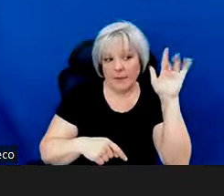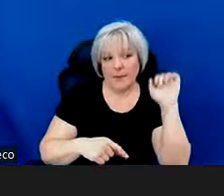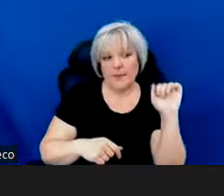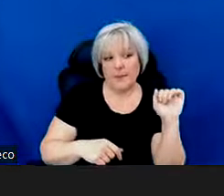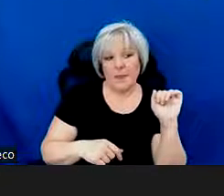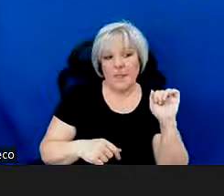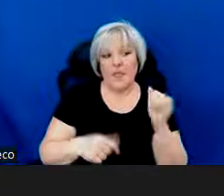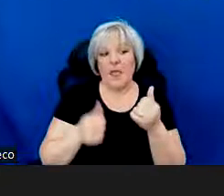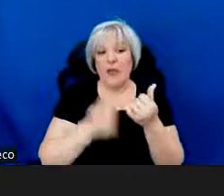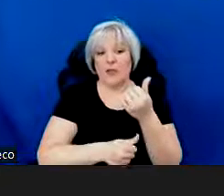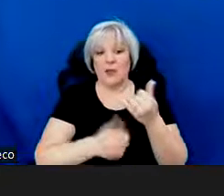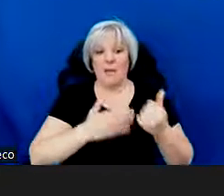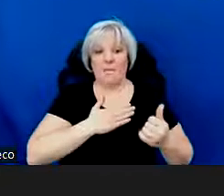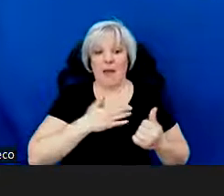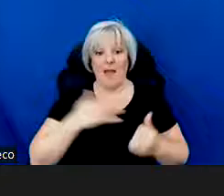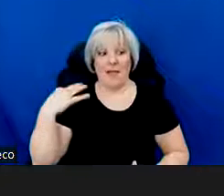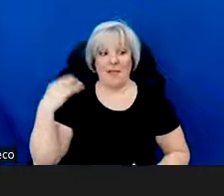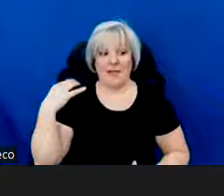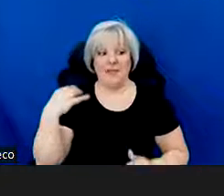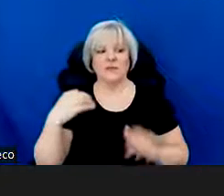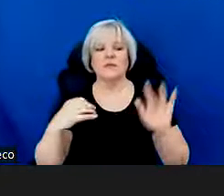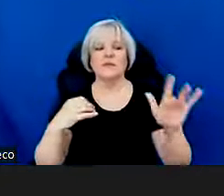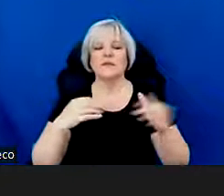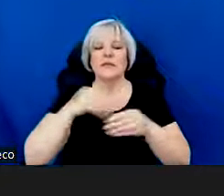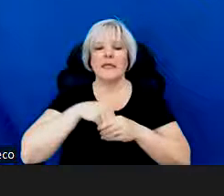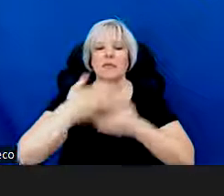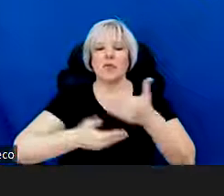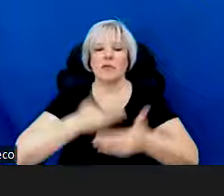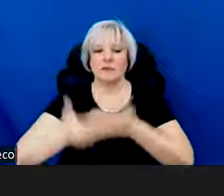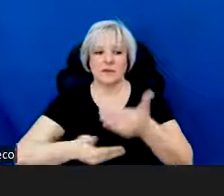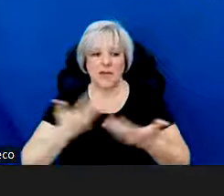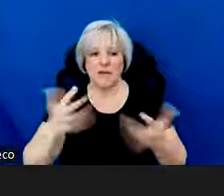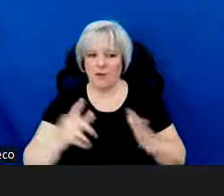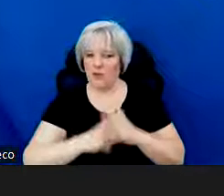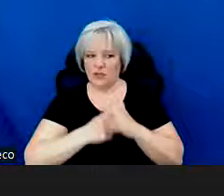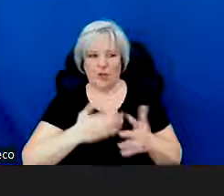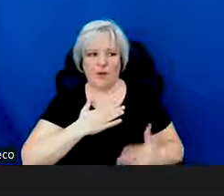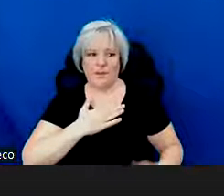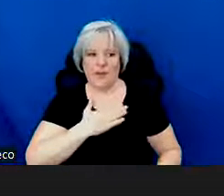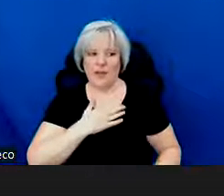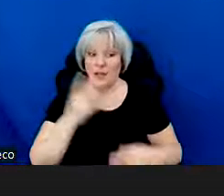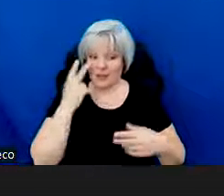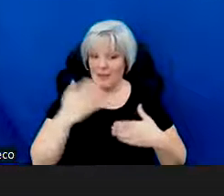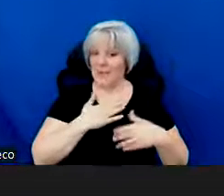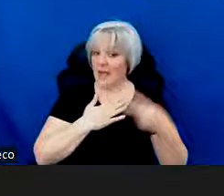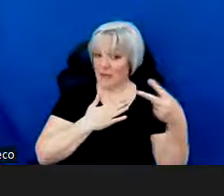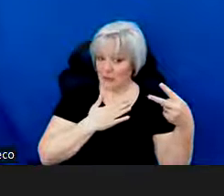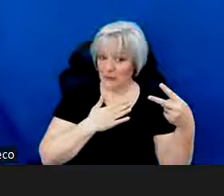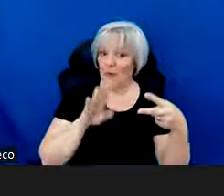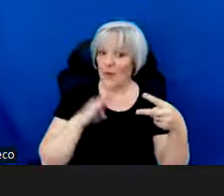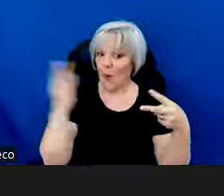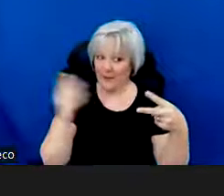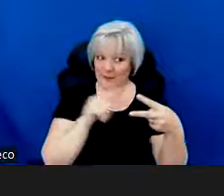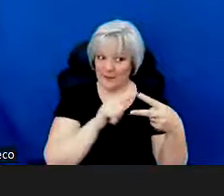and under My Applications, go to In Progress. You'll see I have two applications open now,